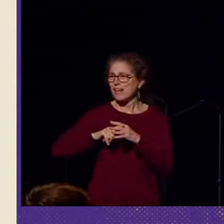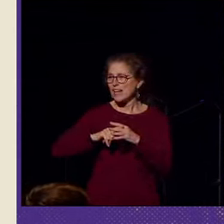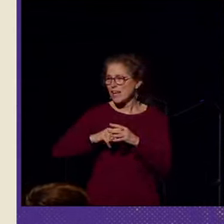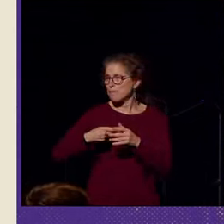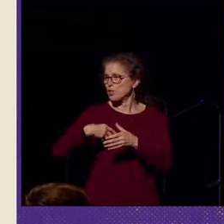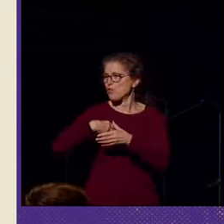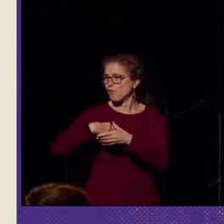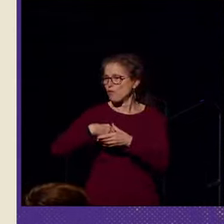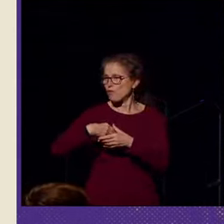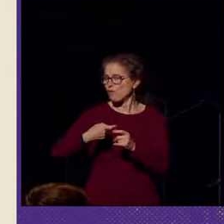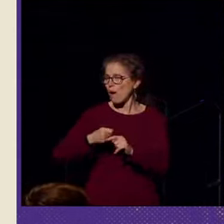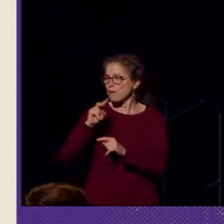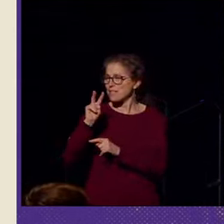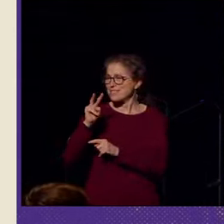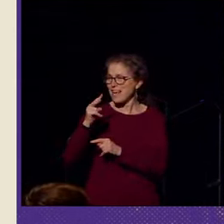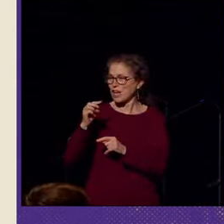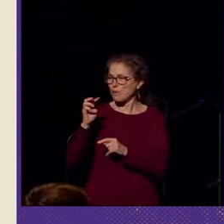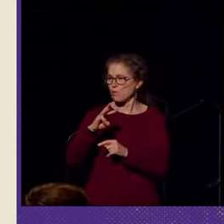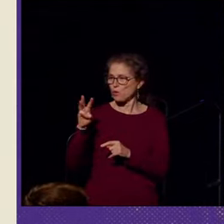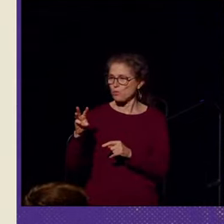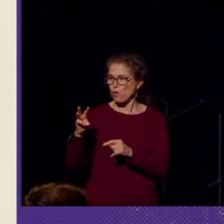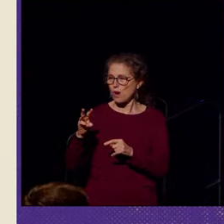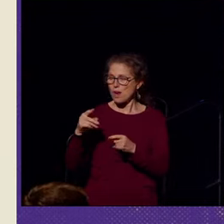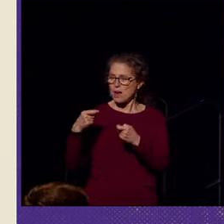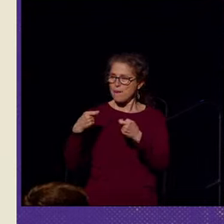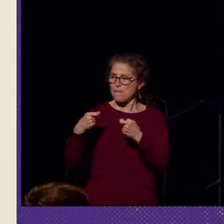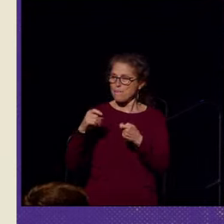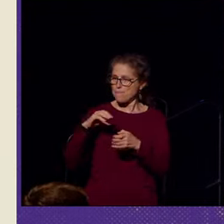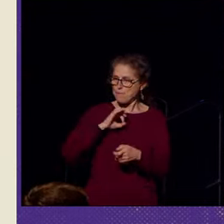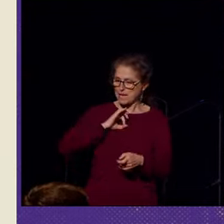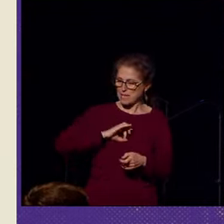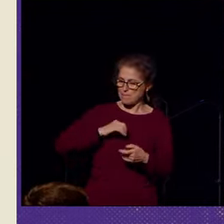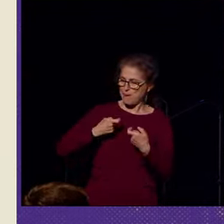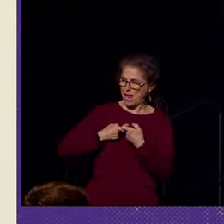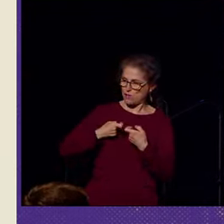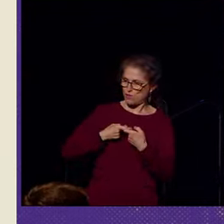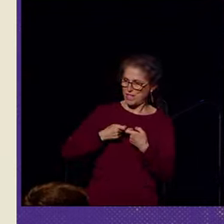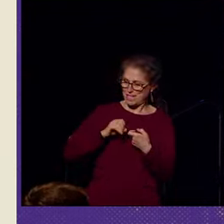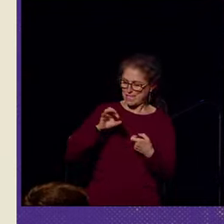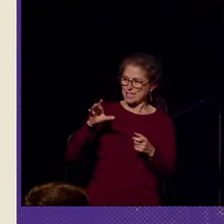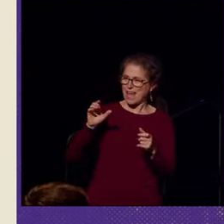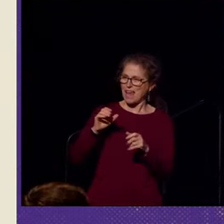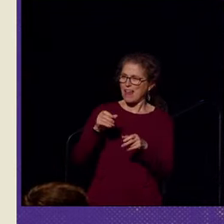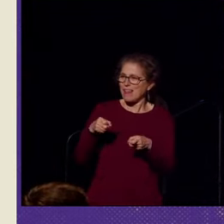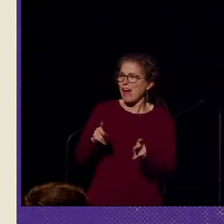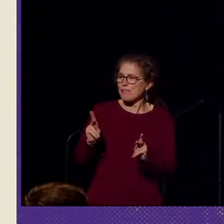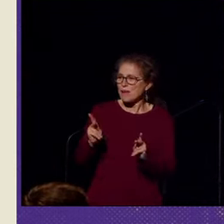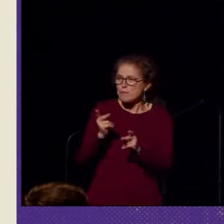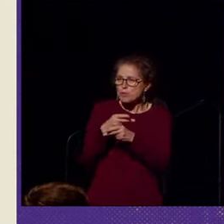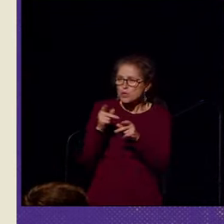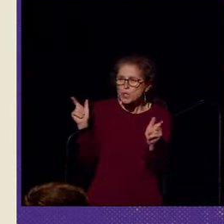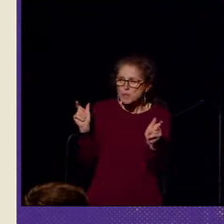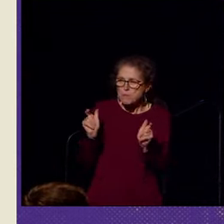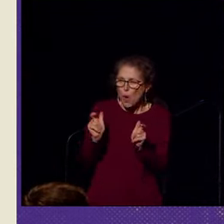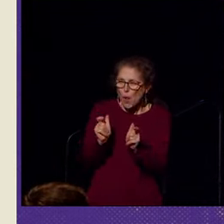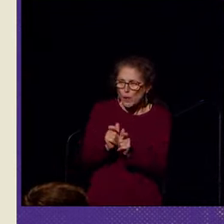printed circuit boards and button batteries that allowed them to produce even smaller models.